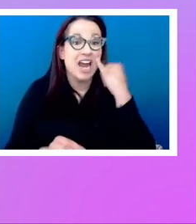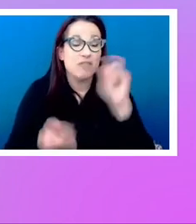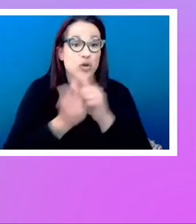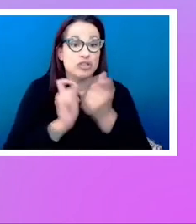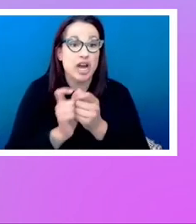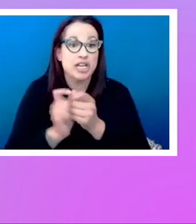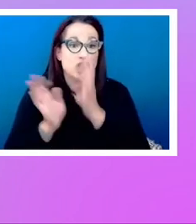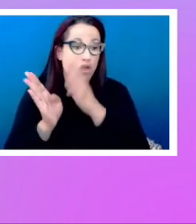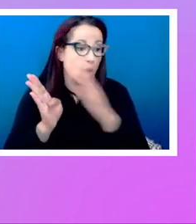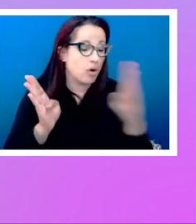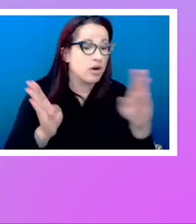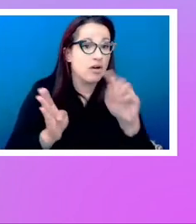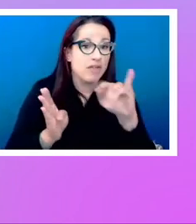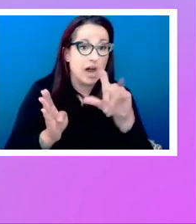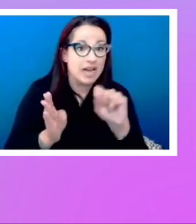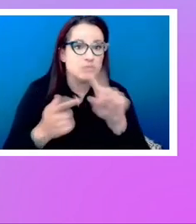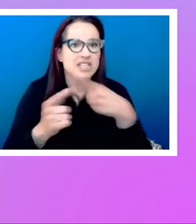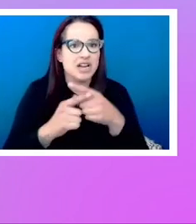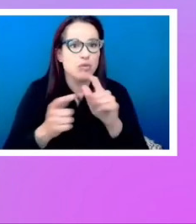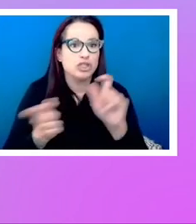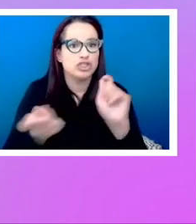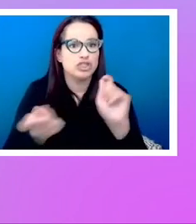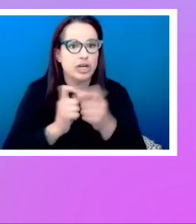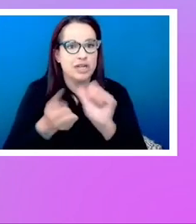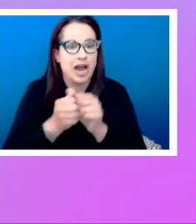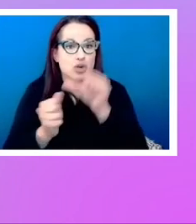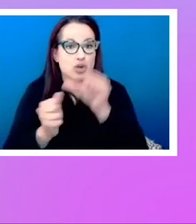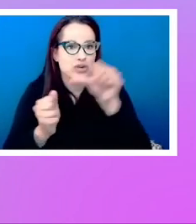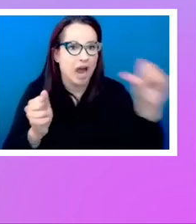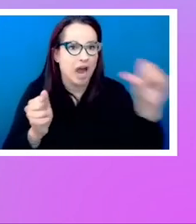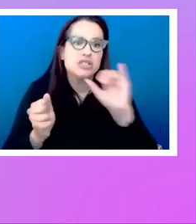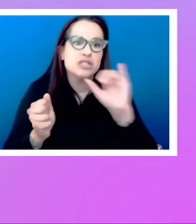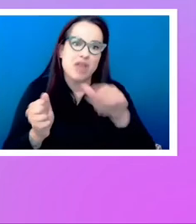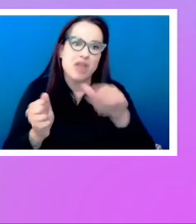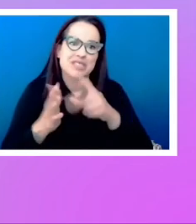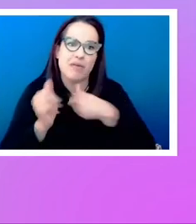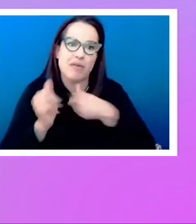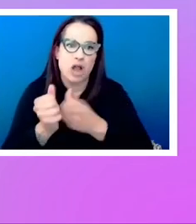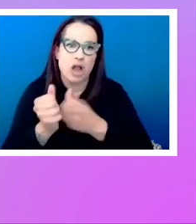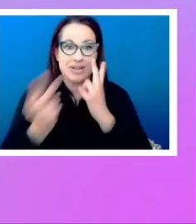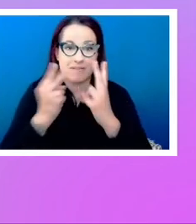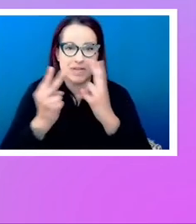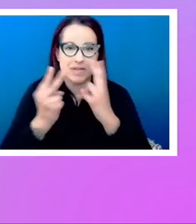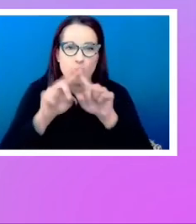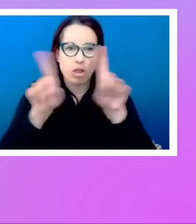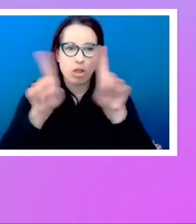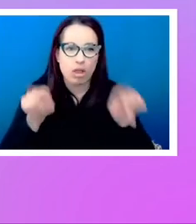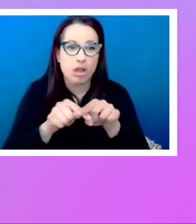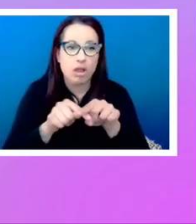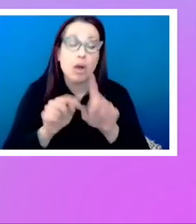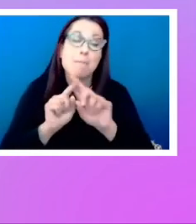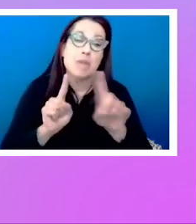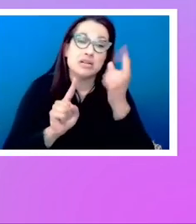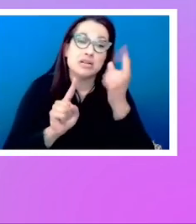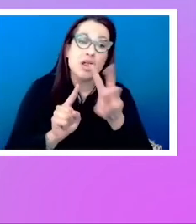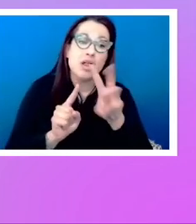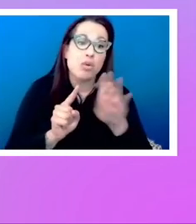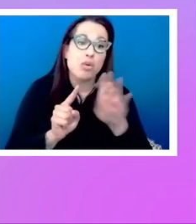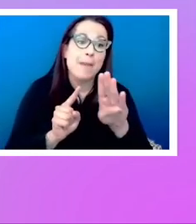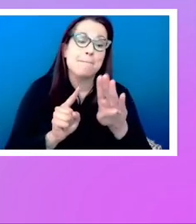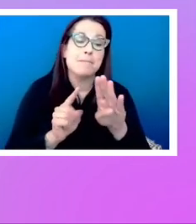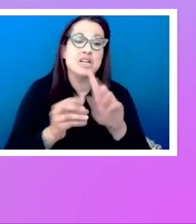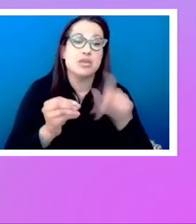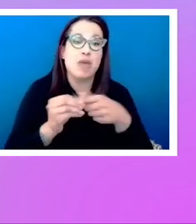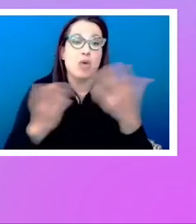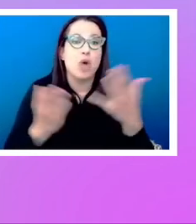they were following the visual view. The thing is, the web is basically about good